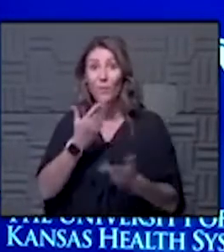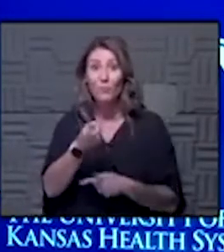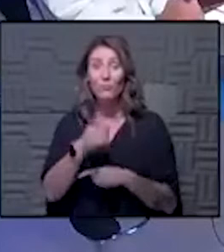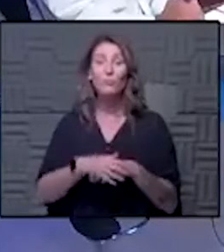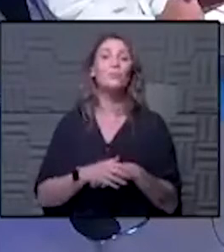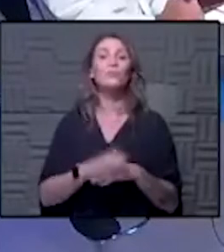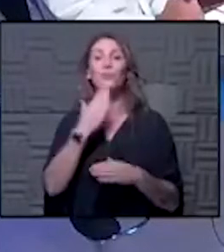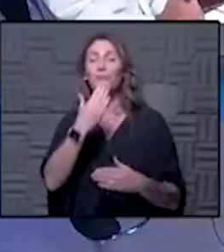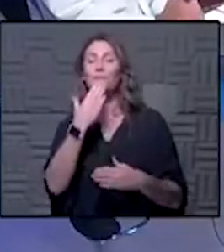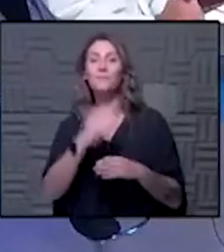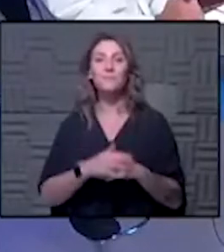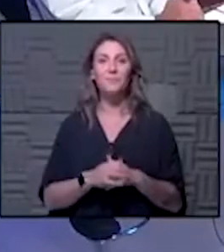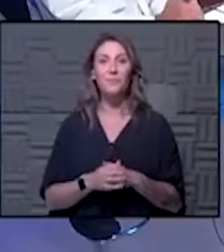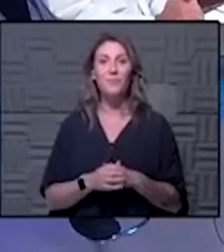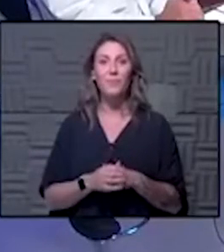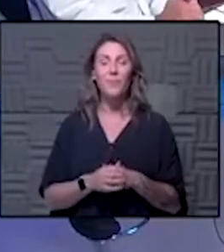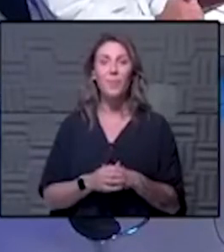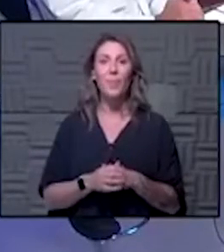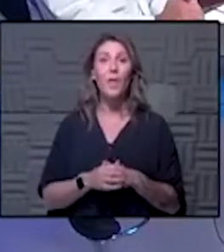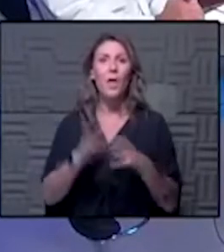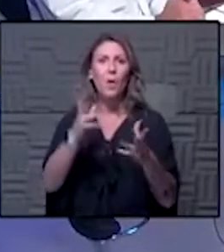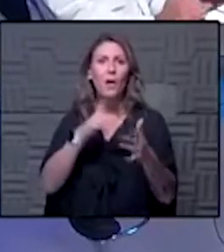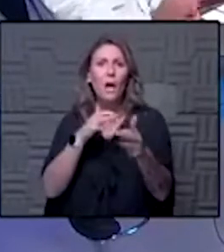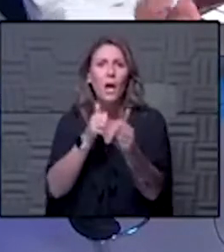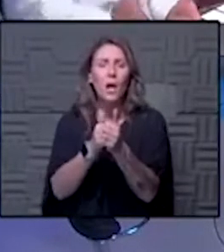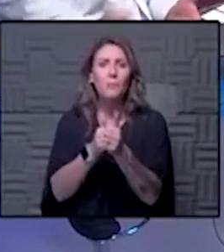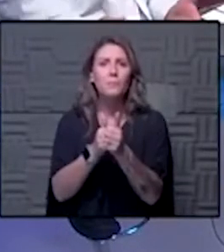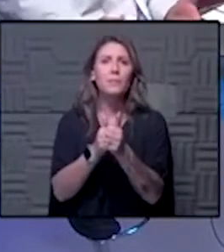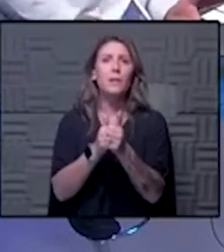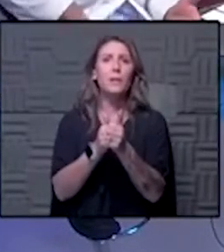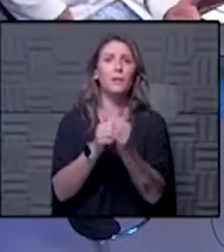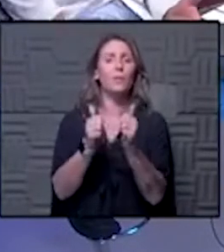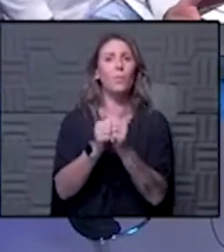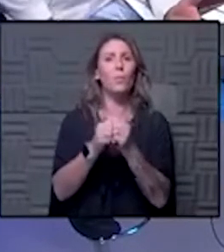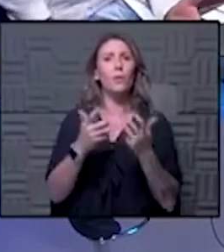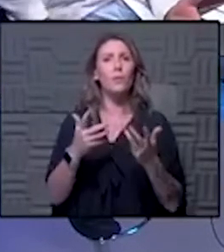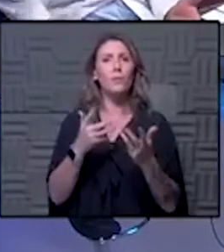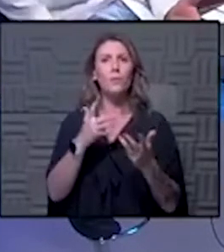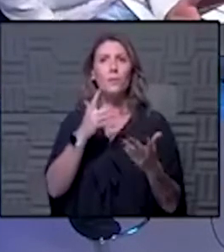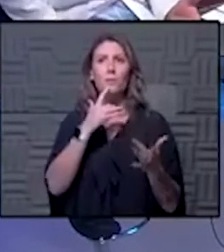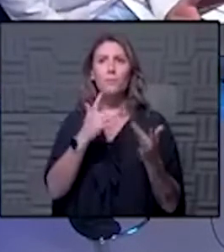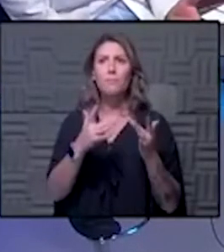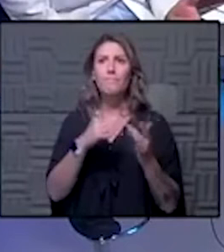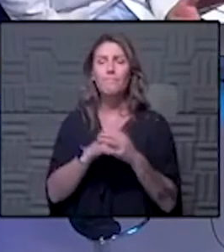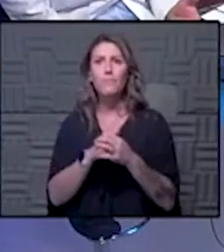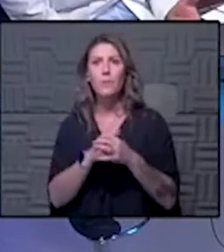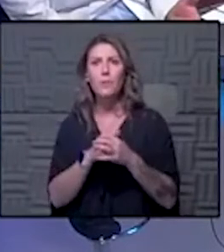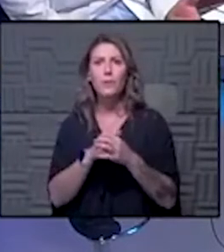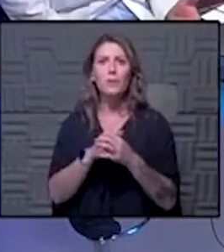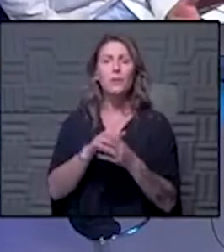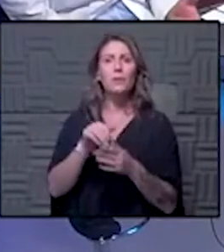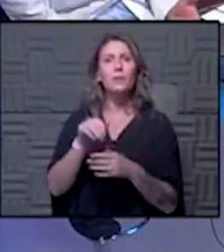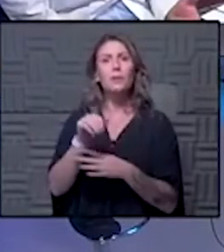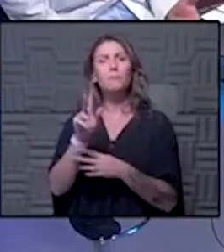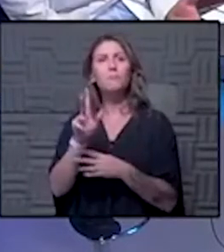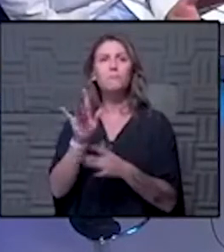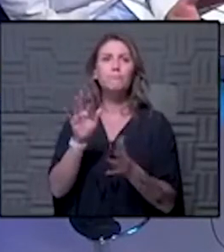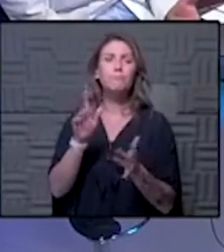Thank you. I just wanted to get an update on the touch part of this as far as